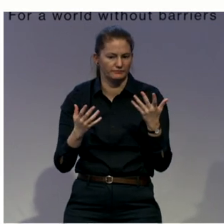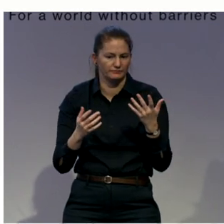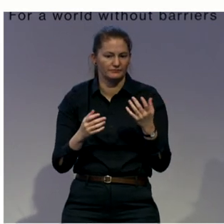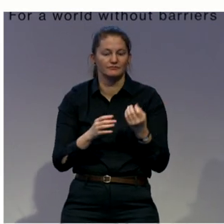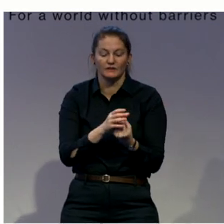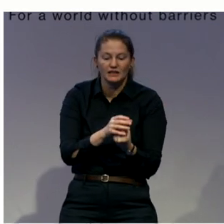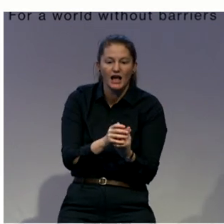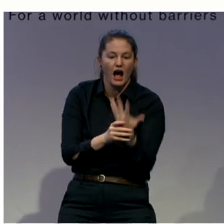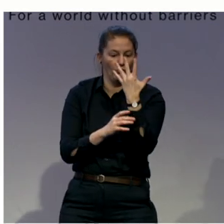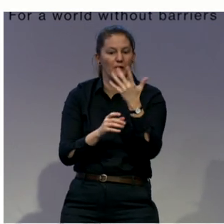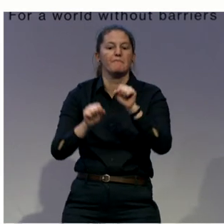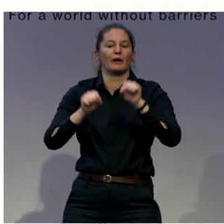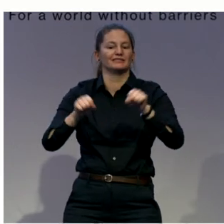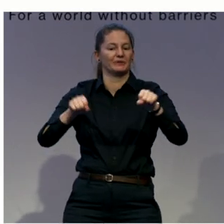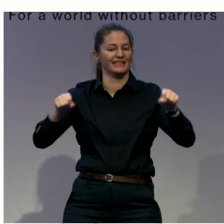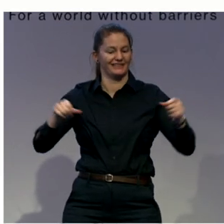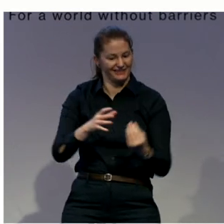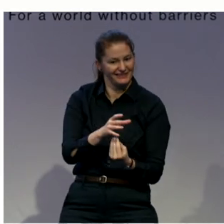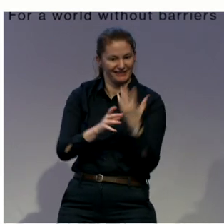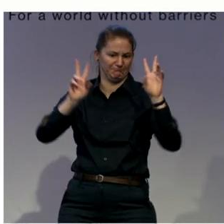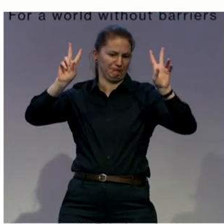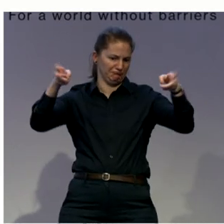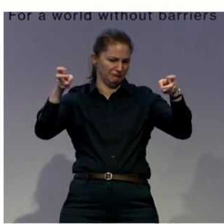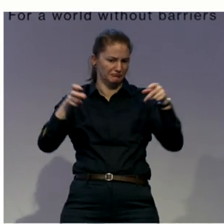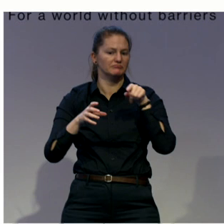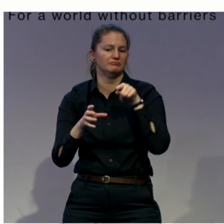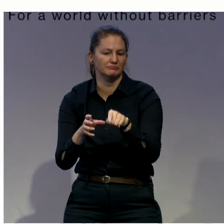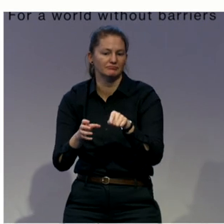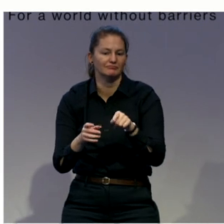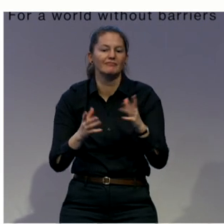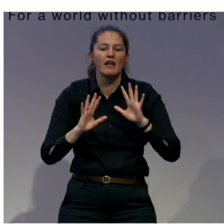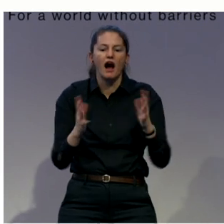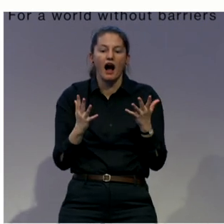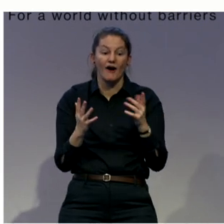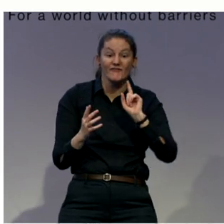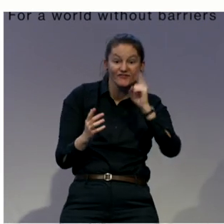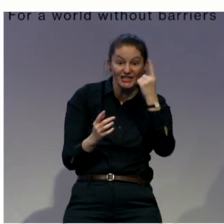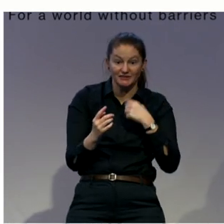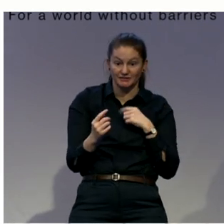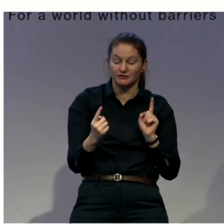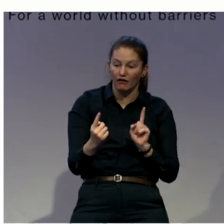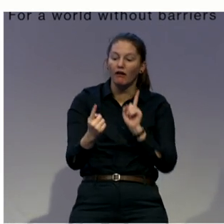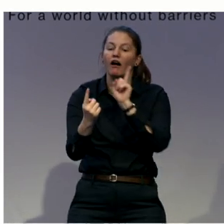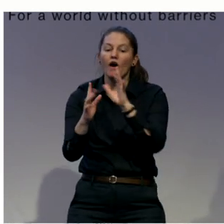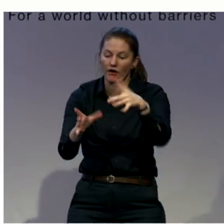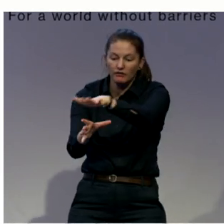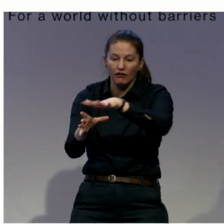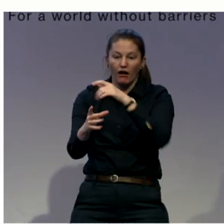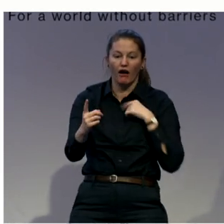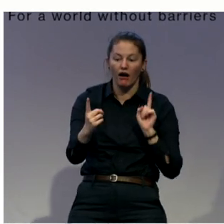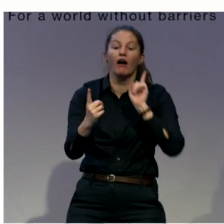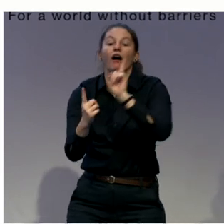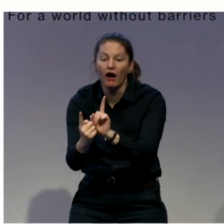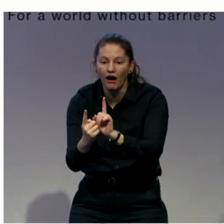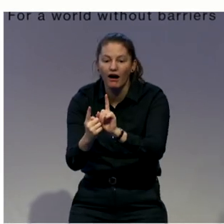disabilities with first responder agencies. So we're going to combine our two initiatives and see what we can accomplish